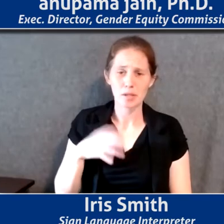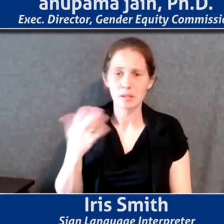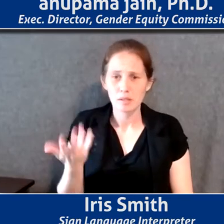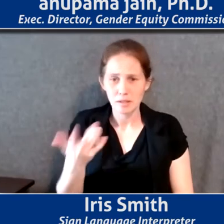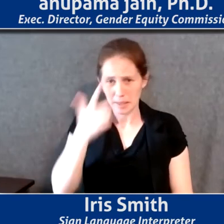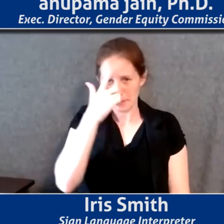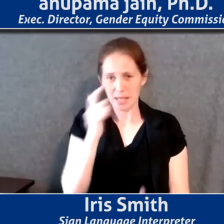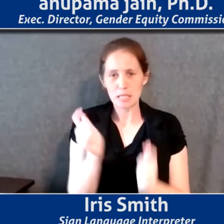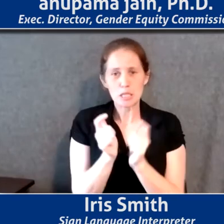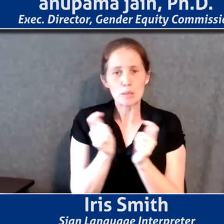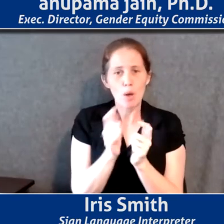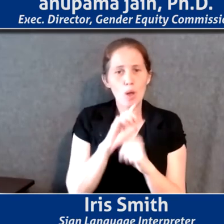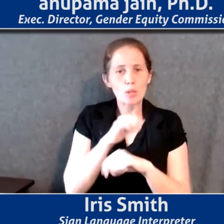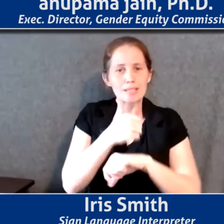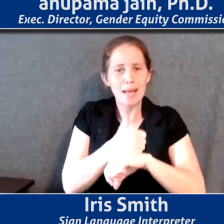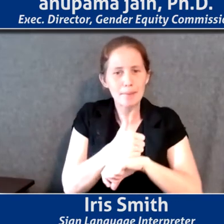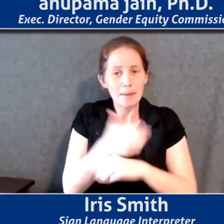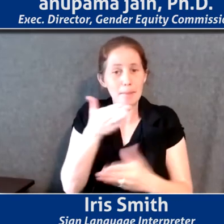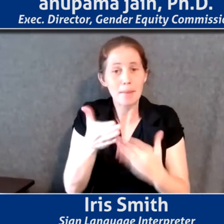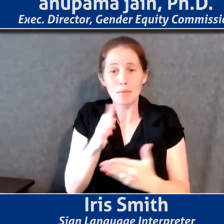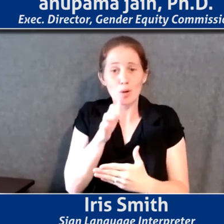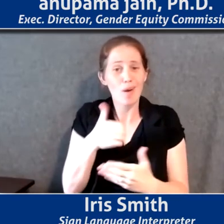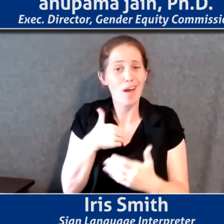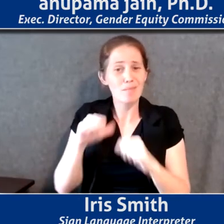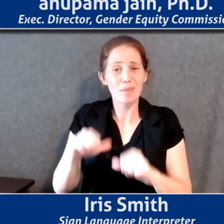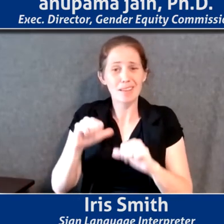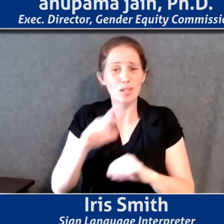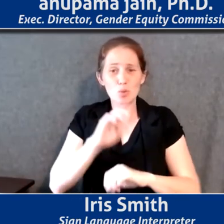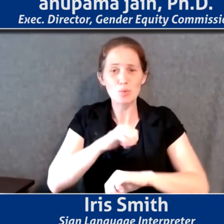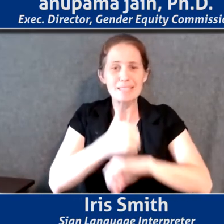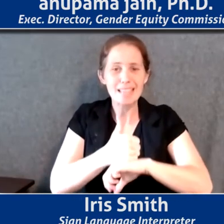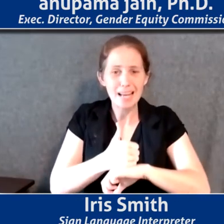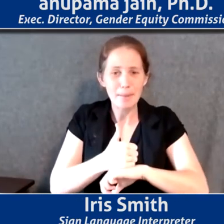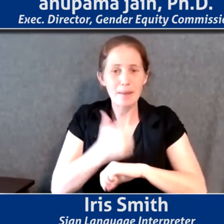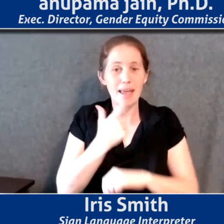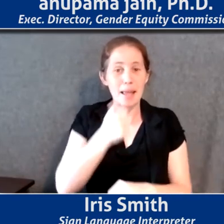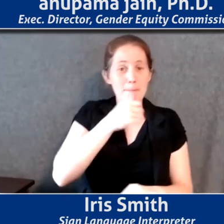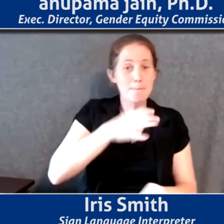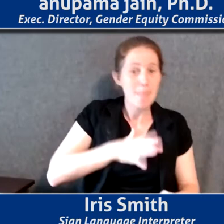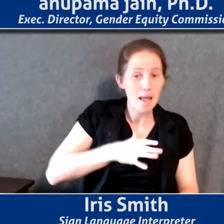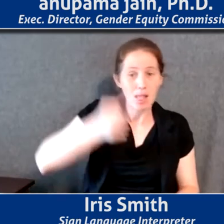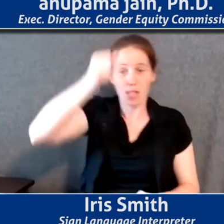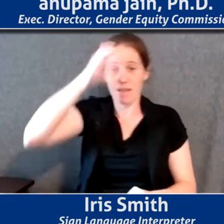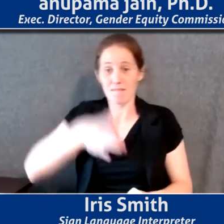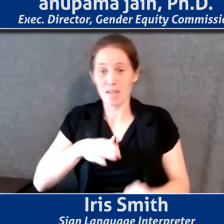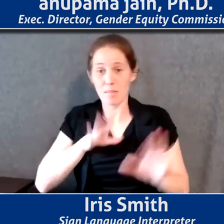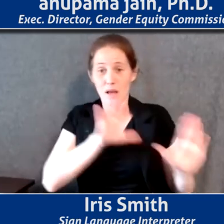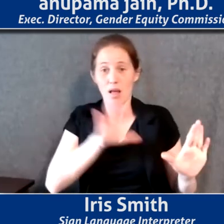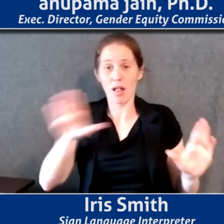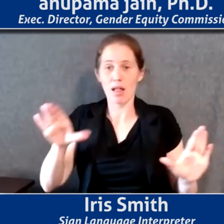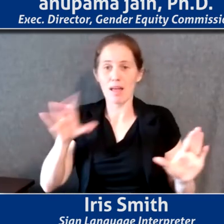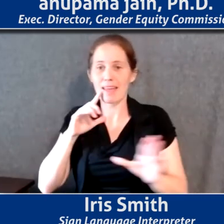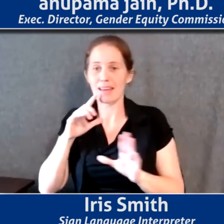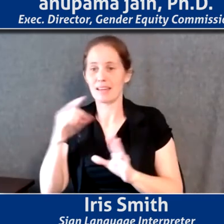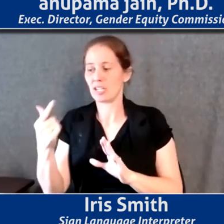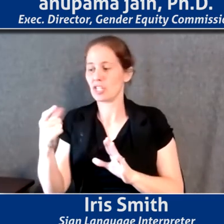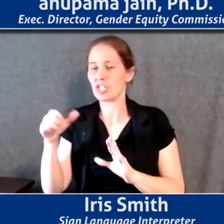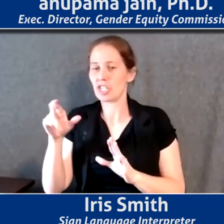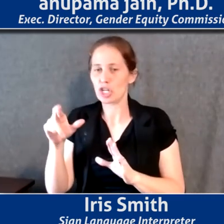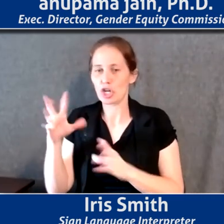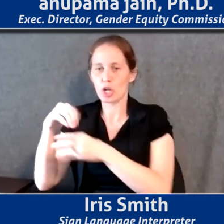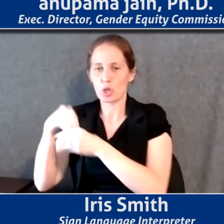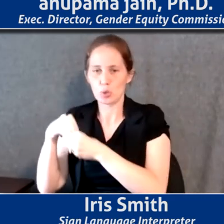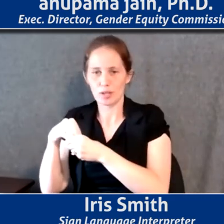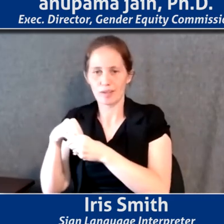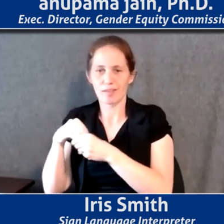smaller establishments may not have the ability to create a male, female and gender inclusive bathroom, or what sometimes gets